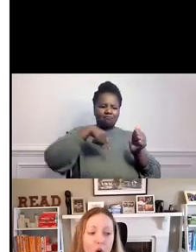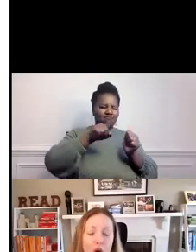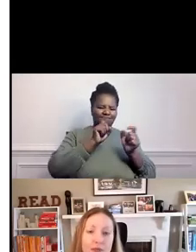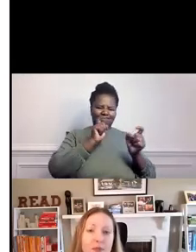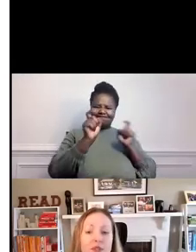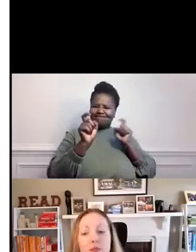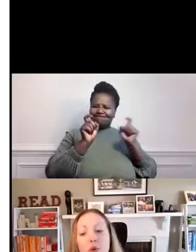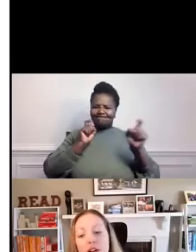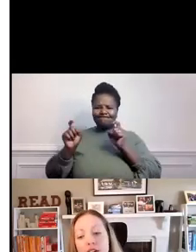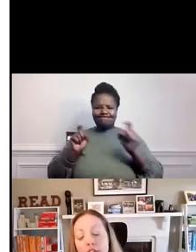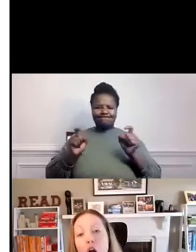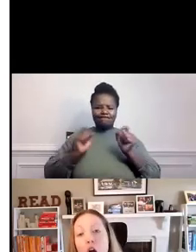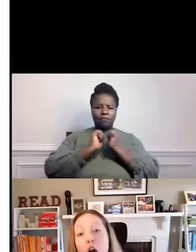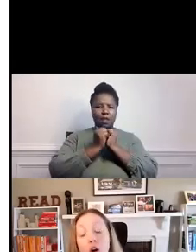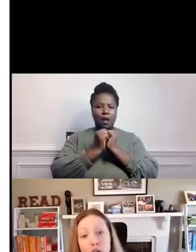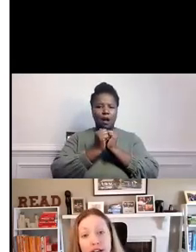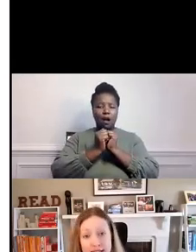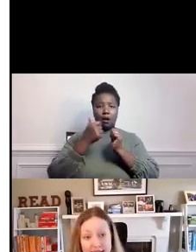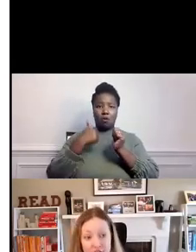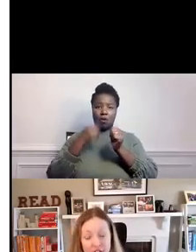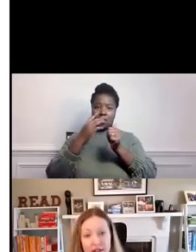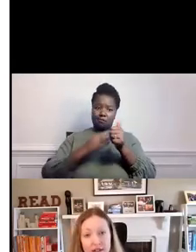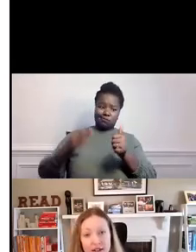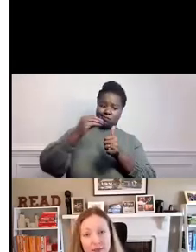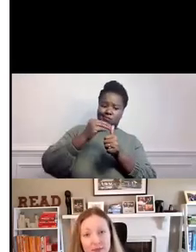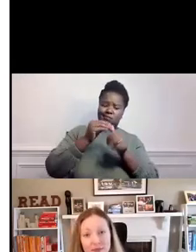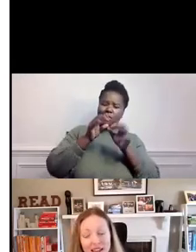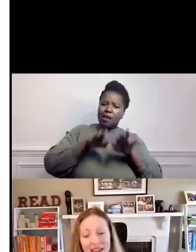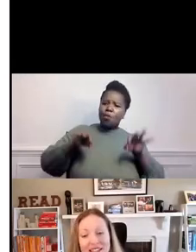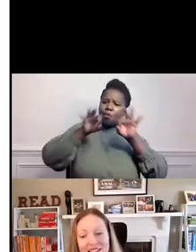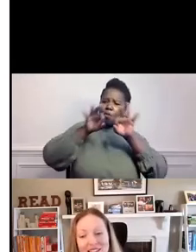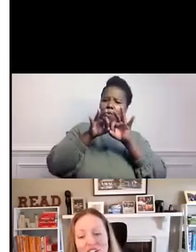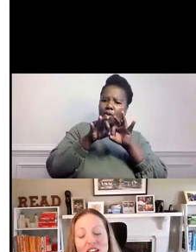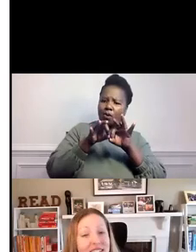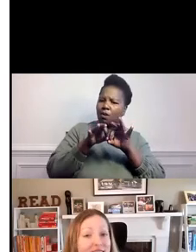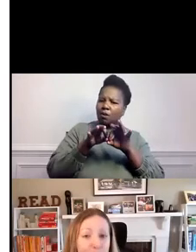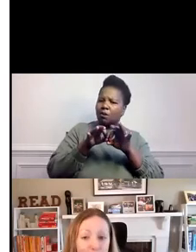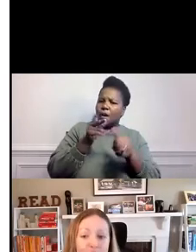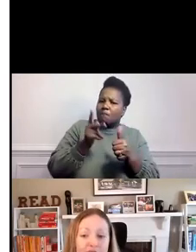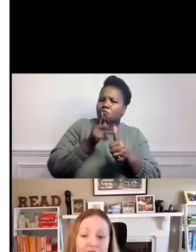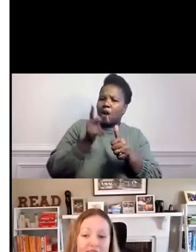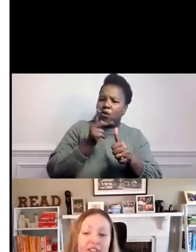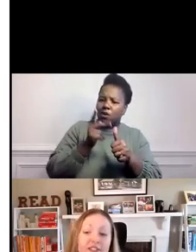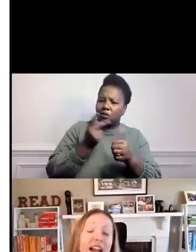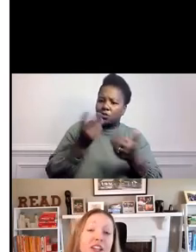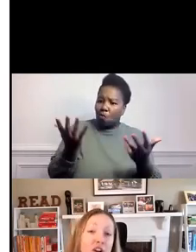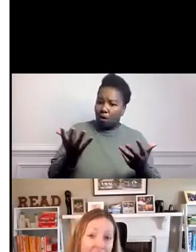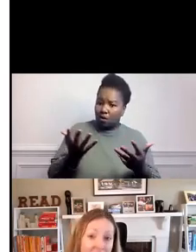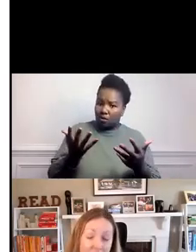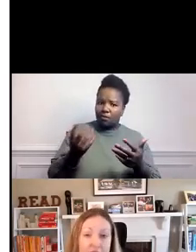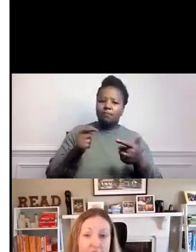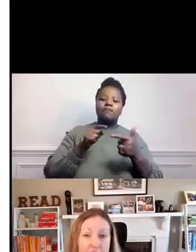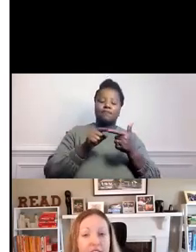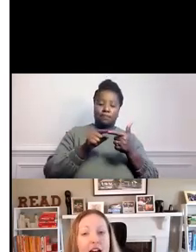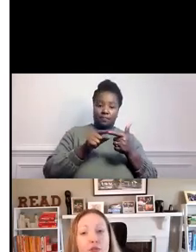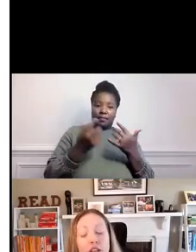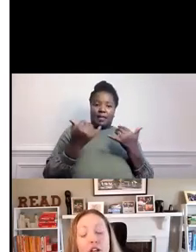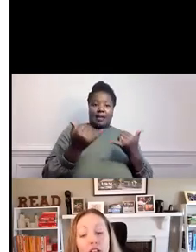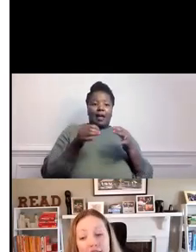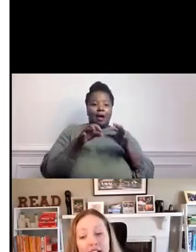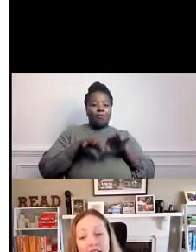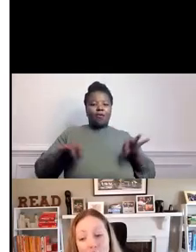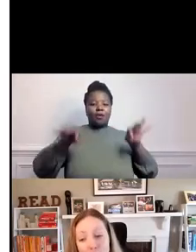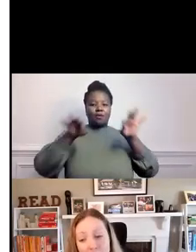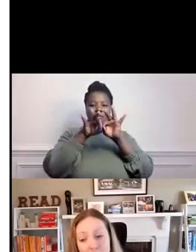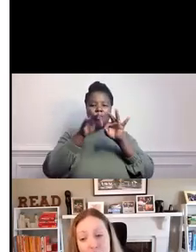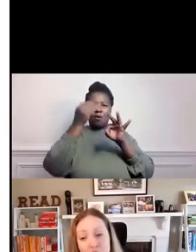say, what's most important for our organization? And just as important is to find your anchors and to have